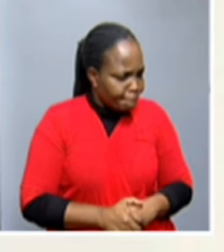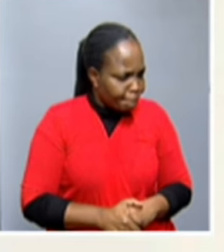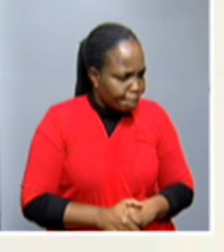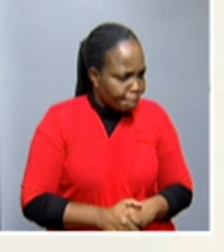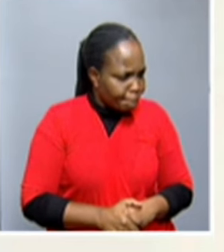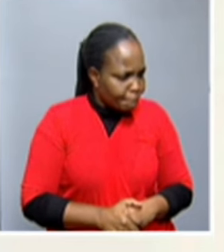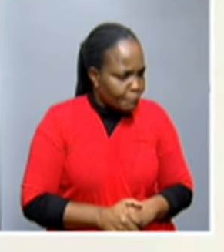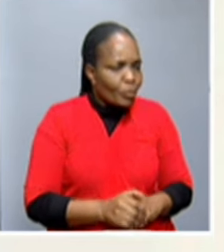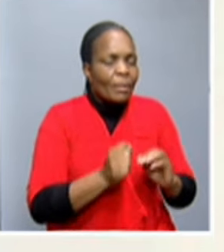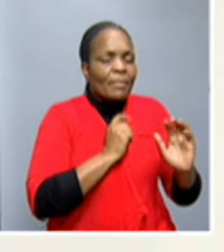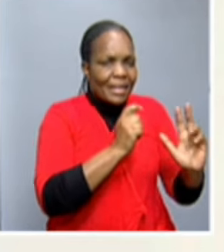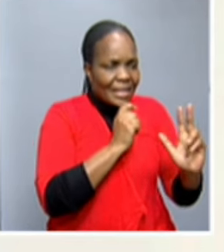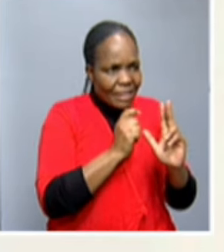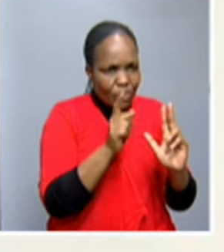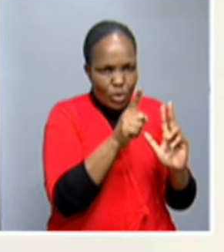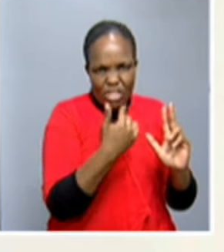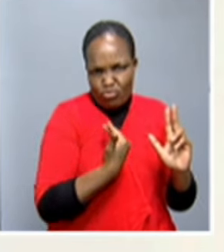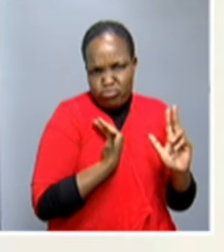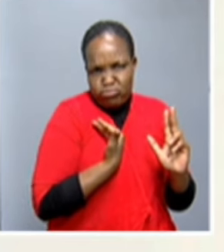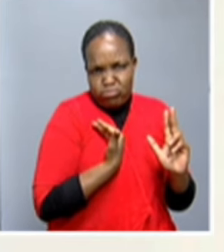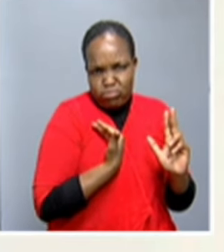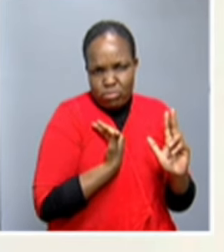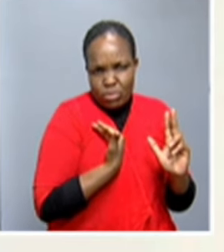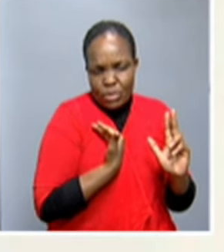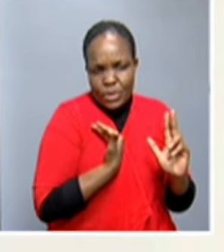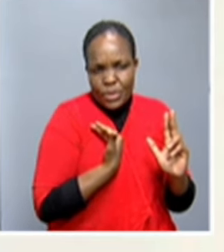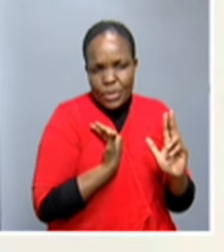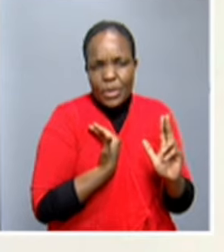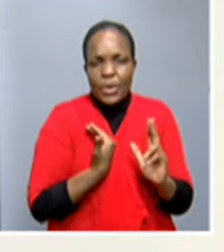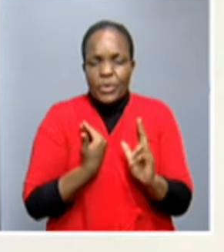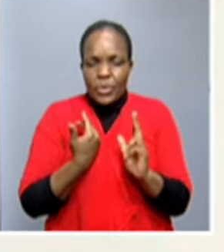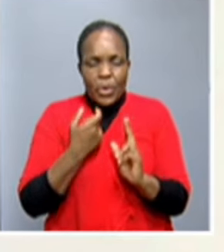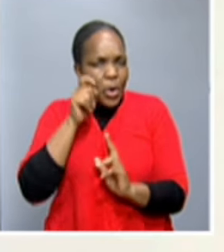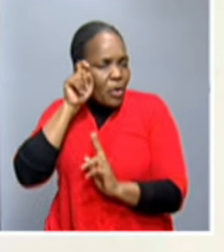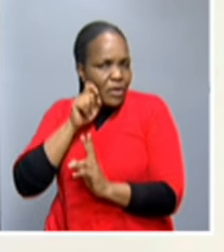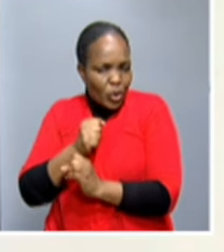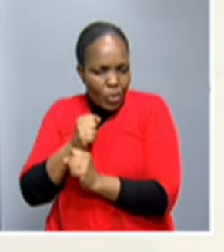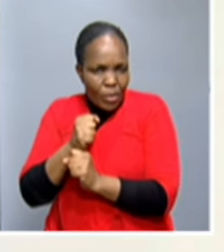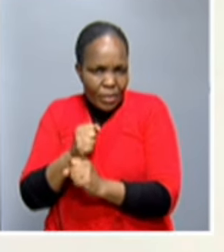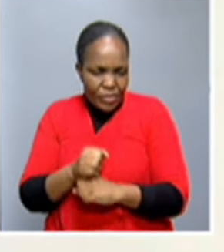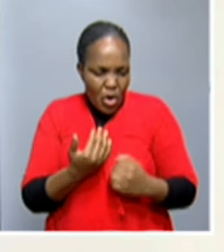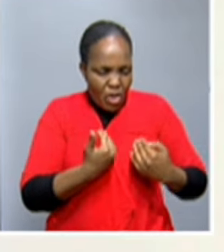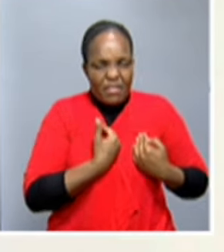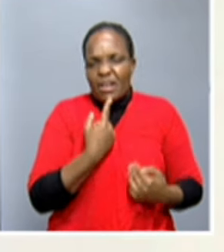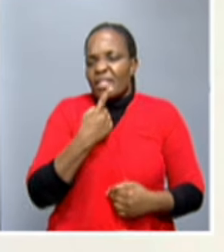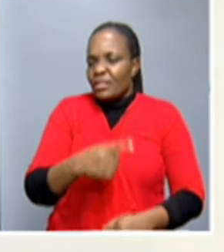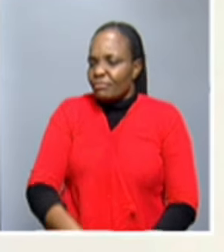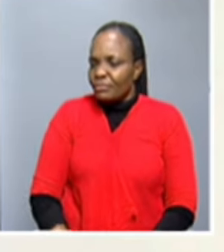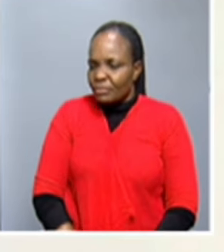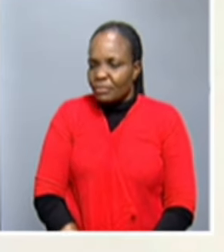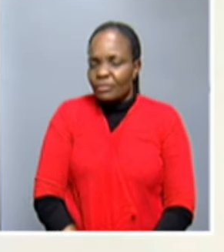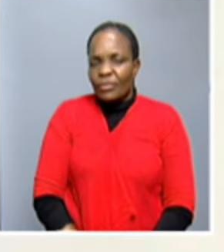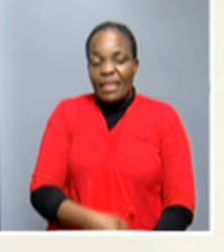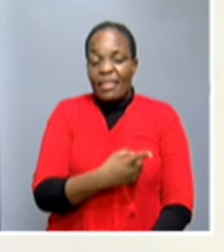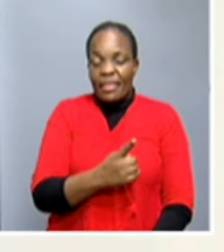youth and the elders. The young ones, they told me, apparently she waited